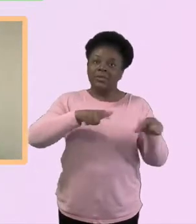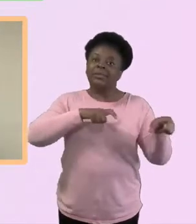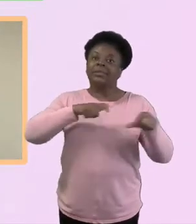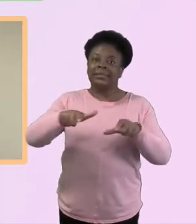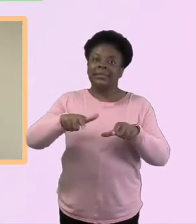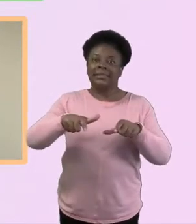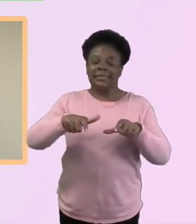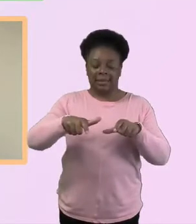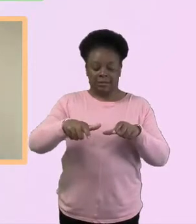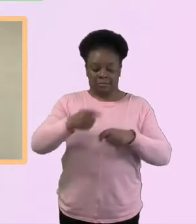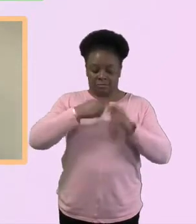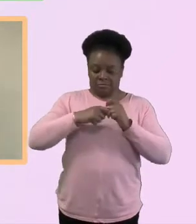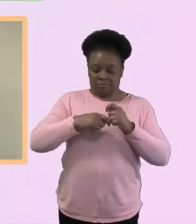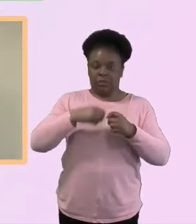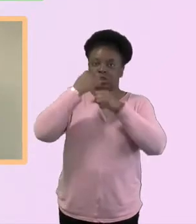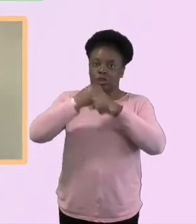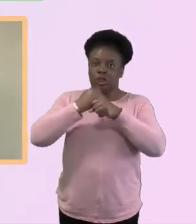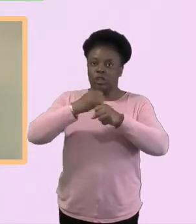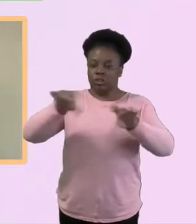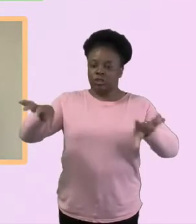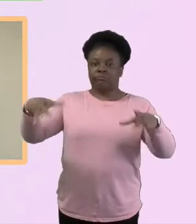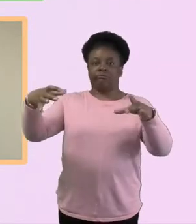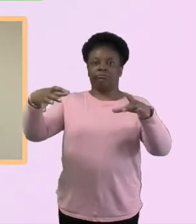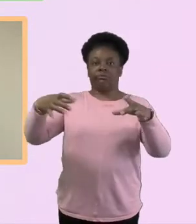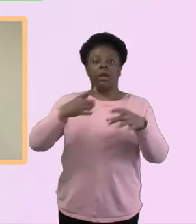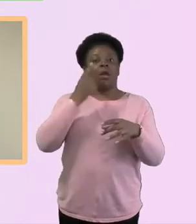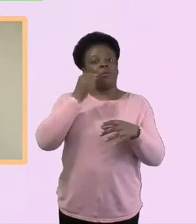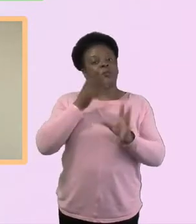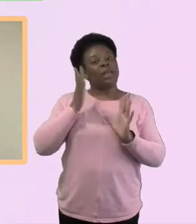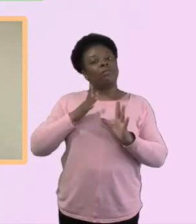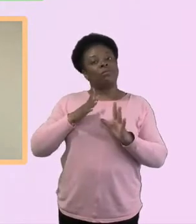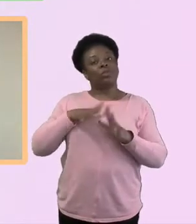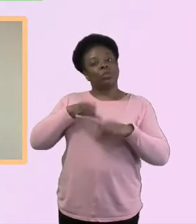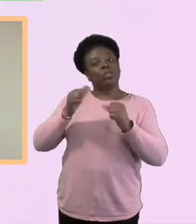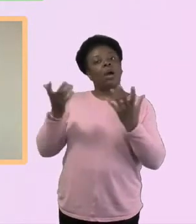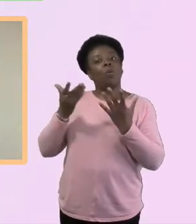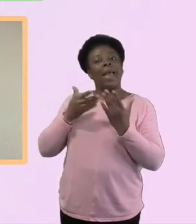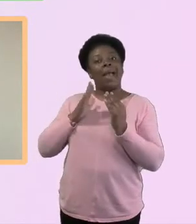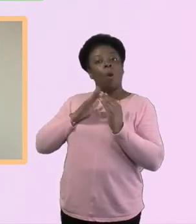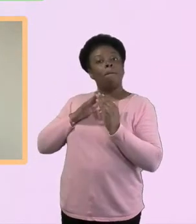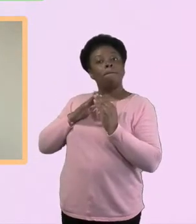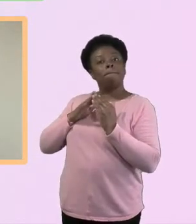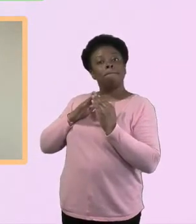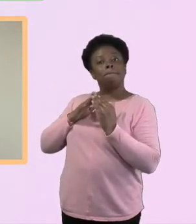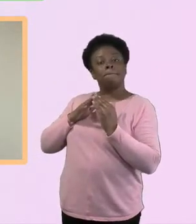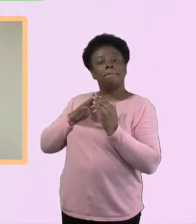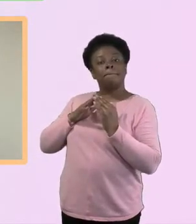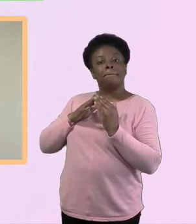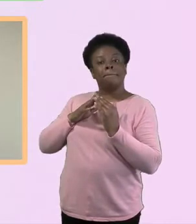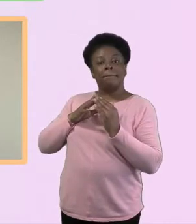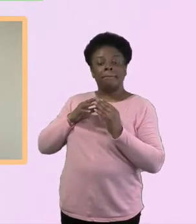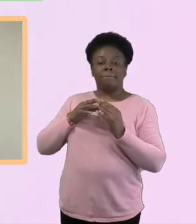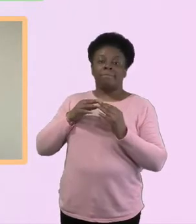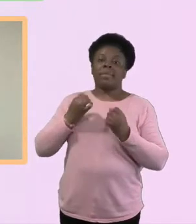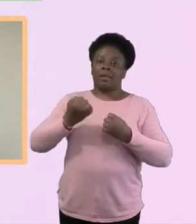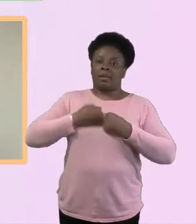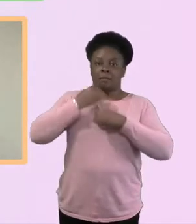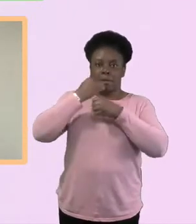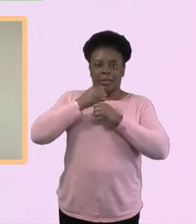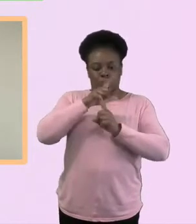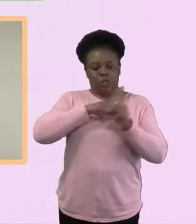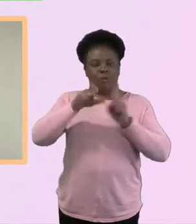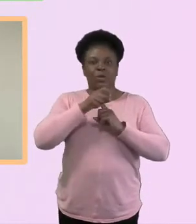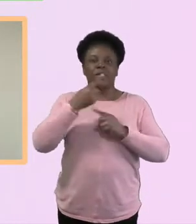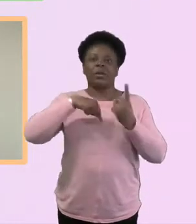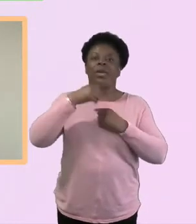but being church. Um, and that might start at home. You know, one of the things that for us as a church, we're doing is, is something called third Sunday, and we're going to be